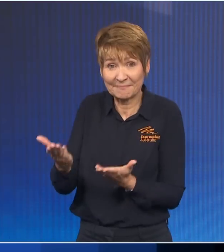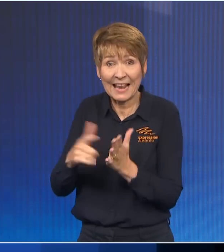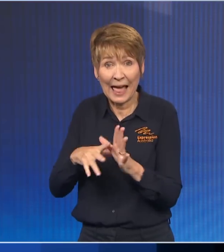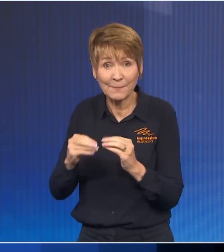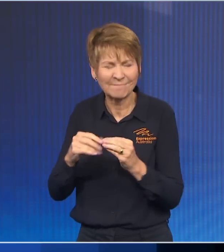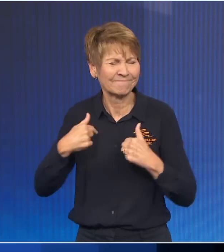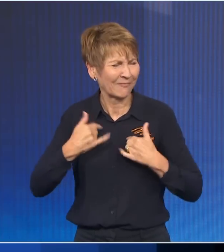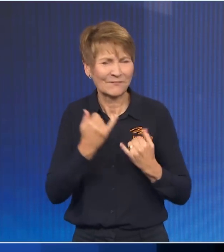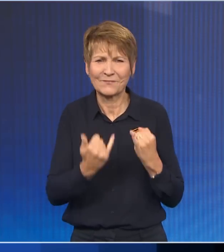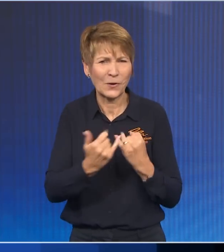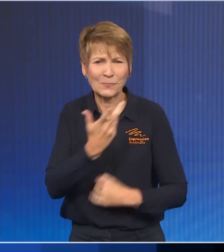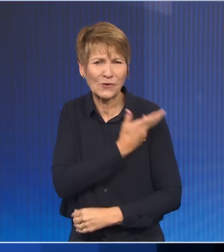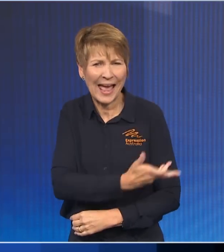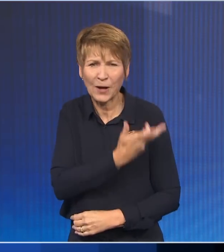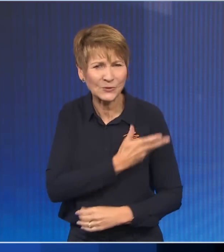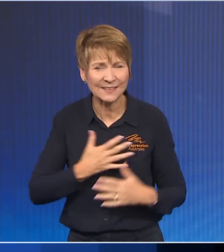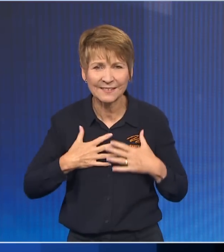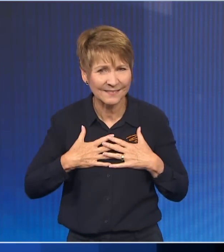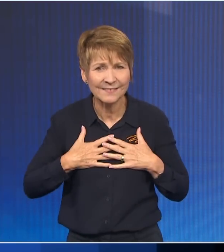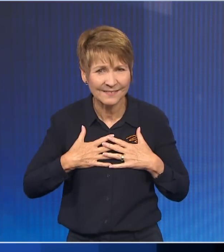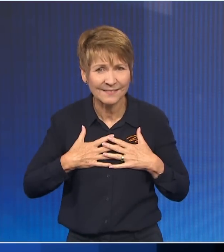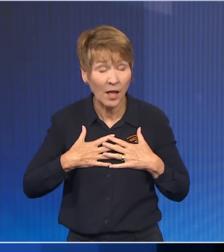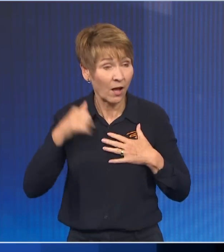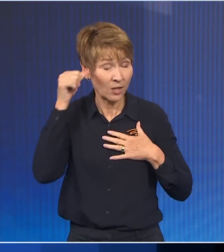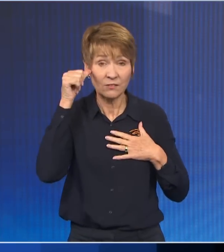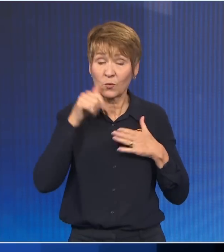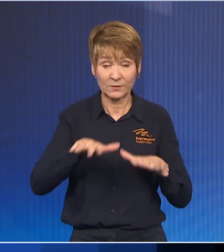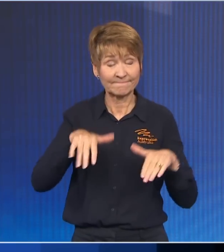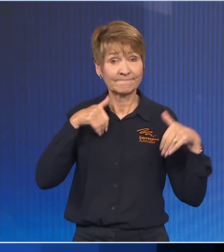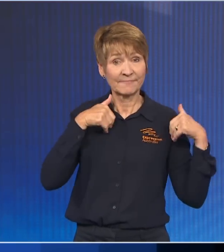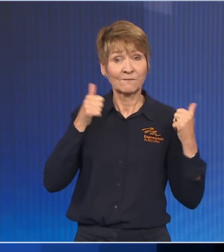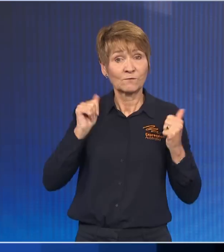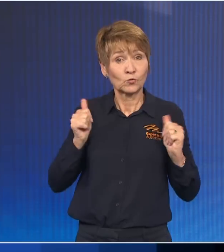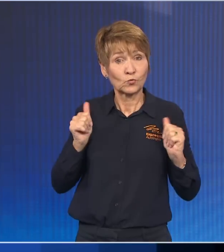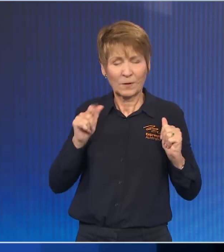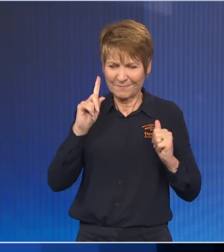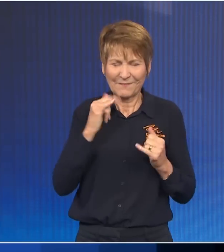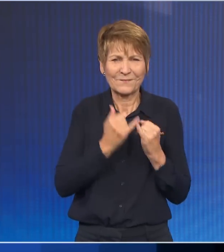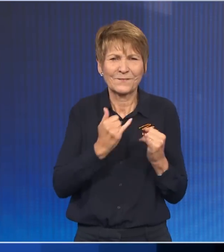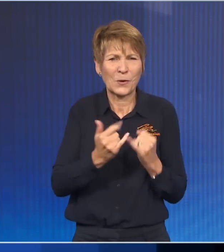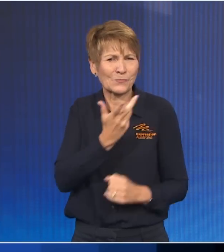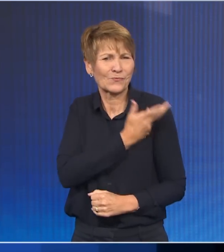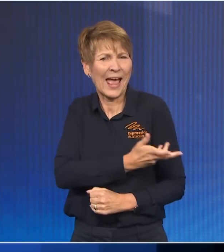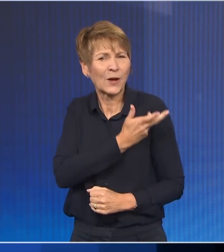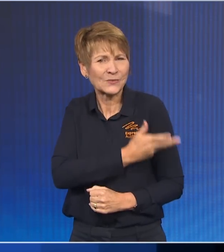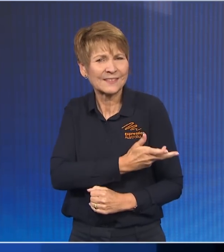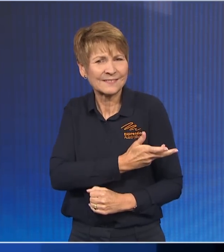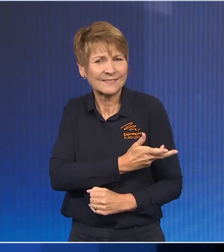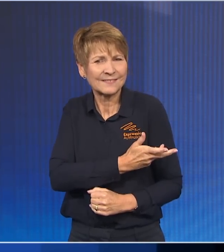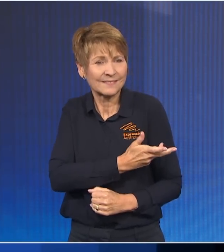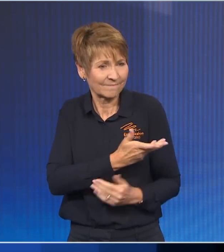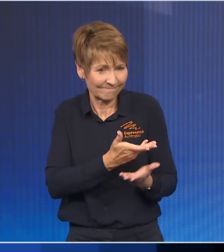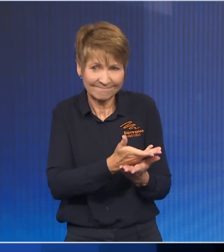part of what is now the outgoing government, but I'm very proud of the Australia that we are handing over